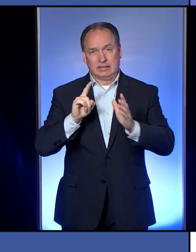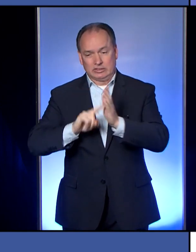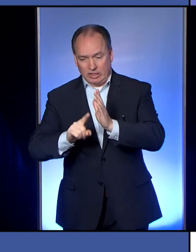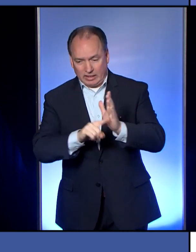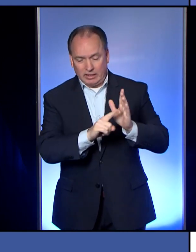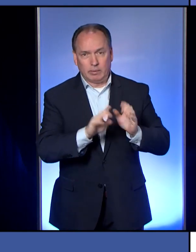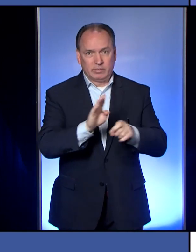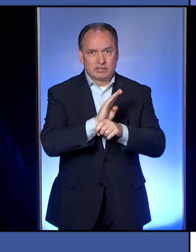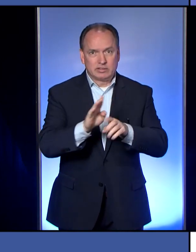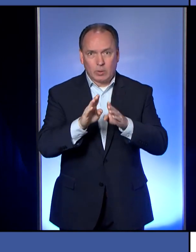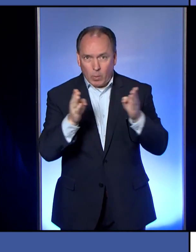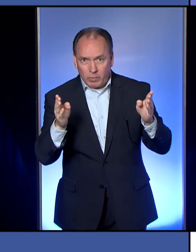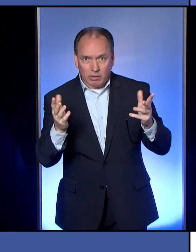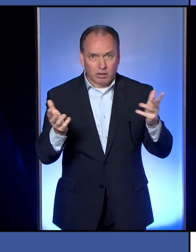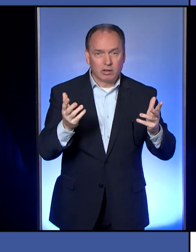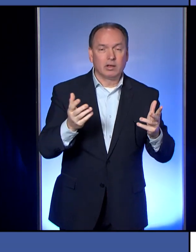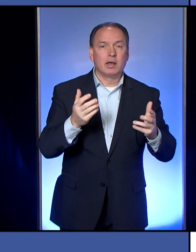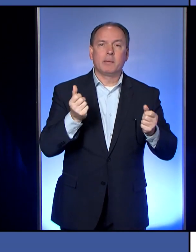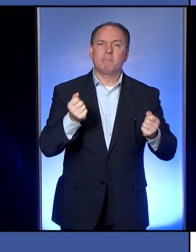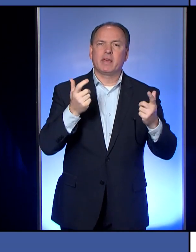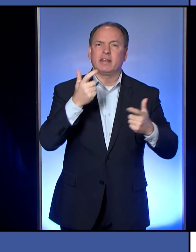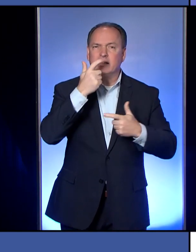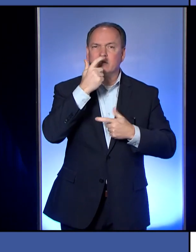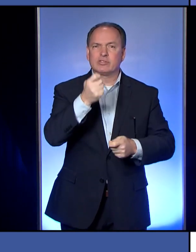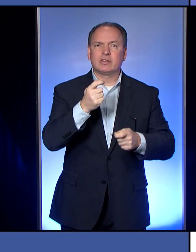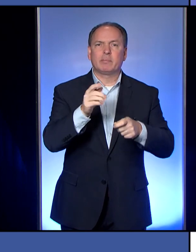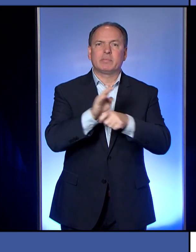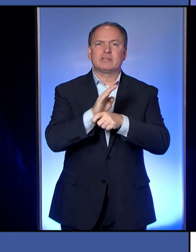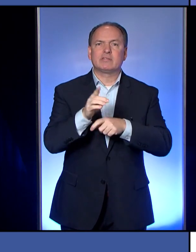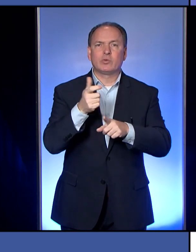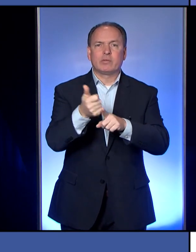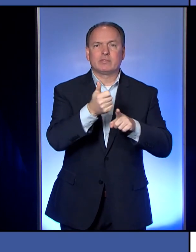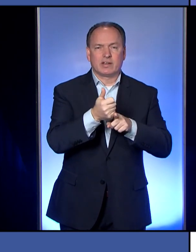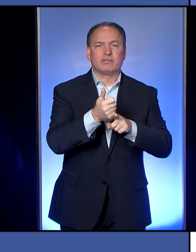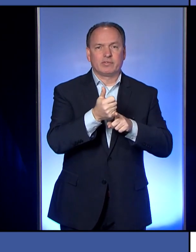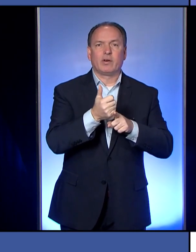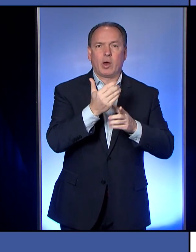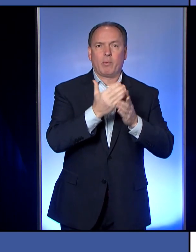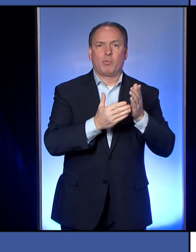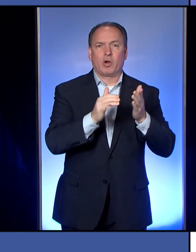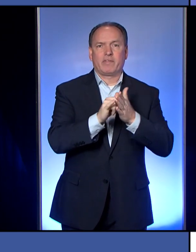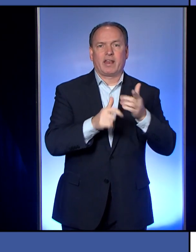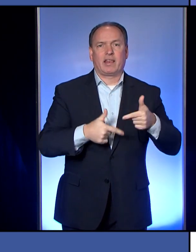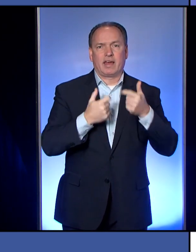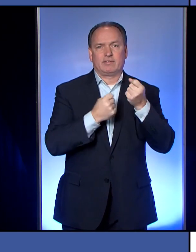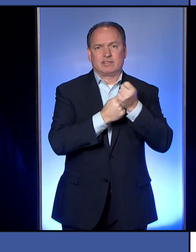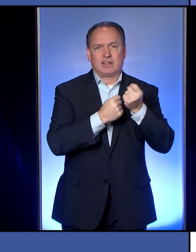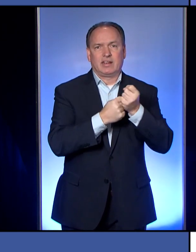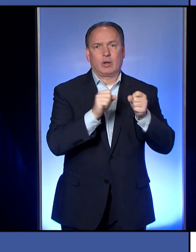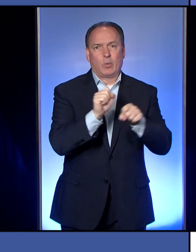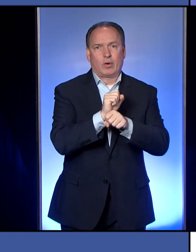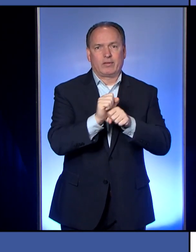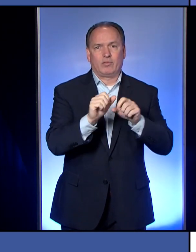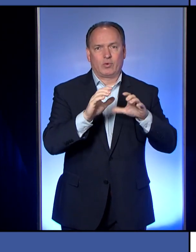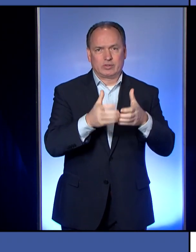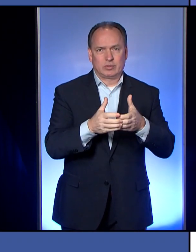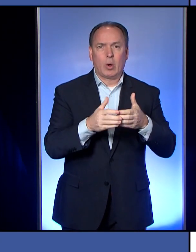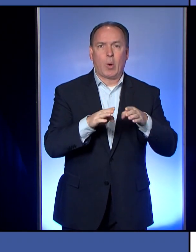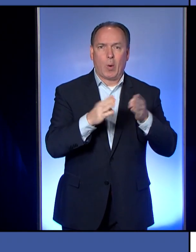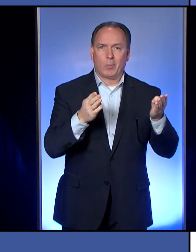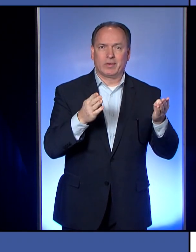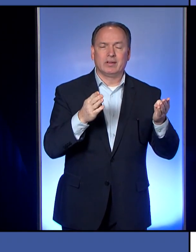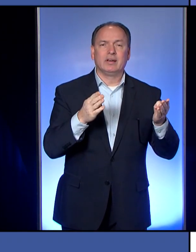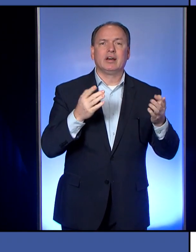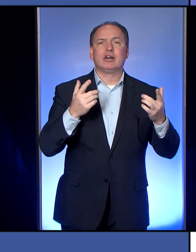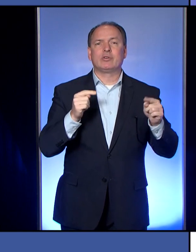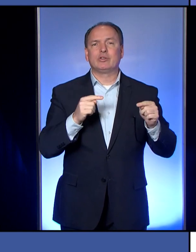interesting, but many of the calls we are getting now are businesses who are part of that life-sustaining workforce that's open, trying to find out